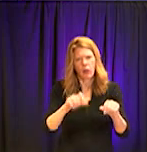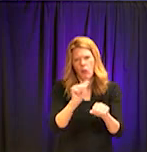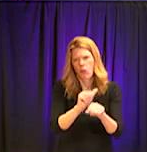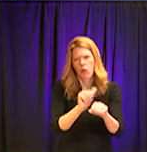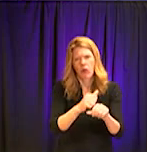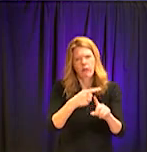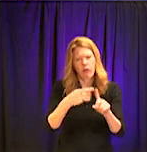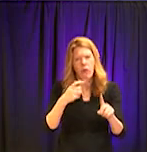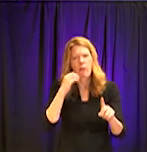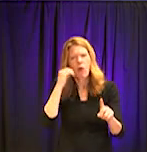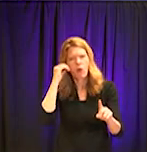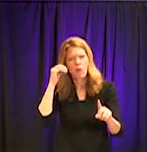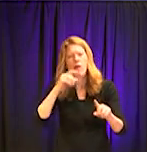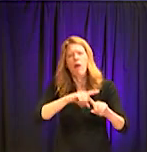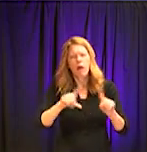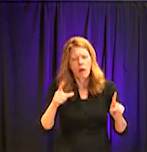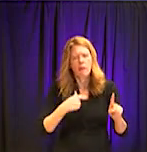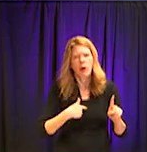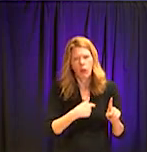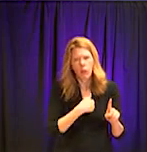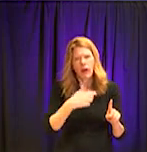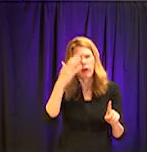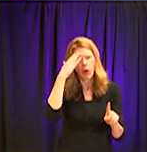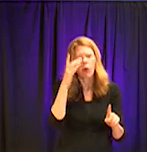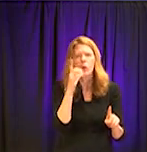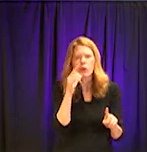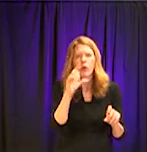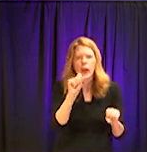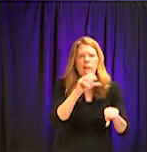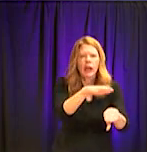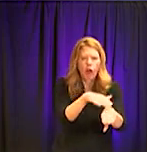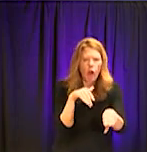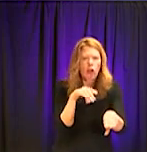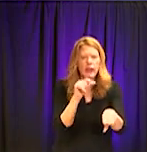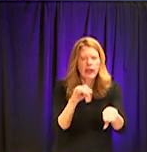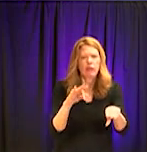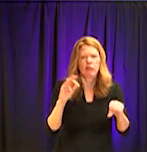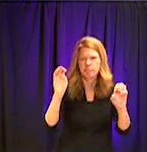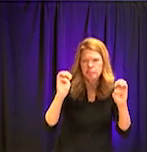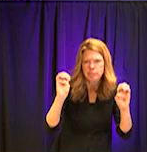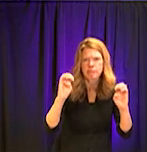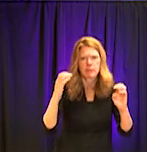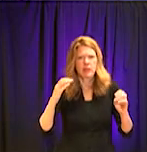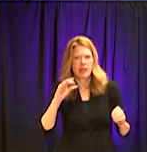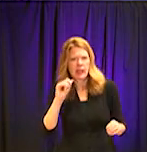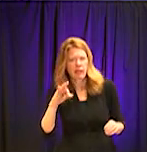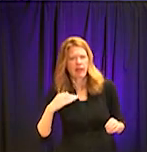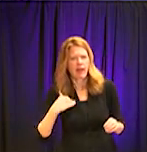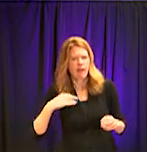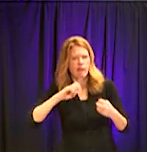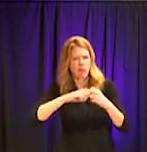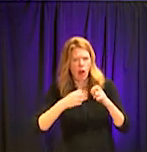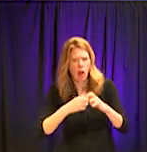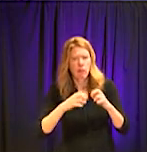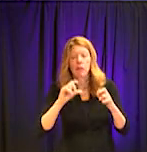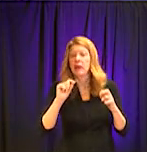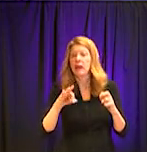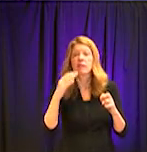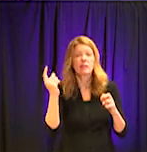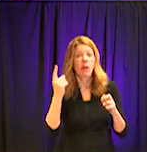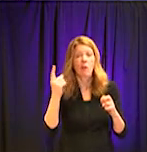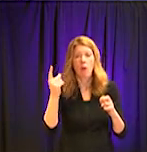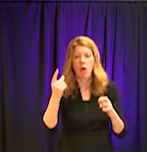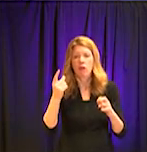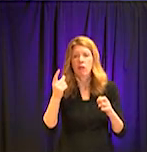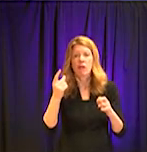will be available to be called upon if needed to fill gaps and or vacancies, if, in fact, a